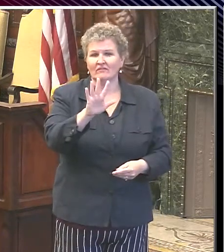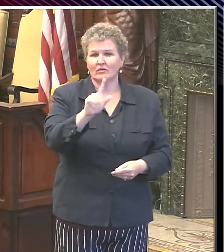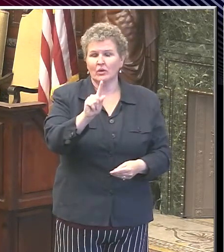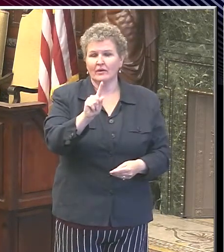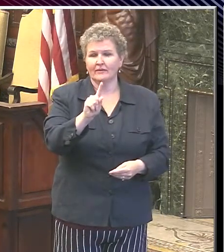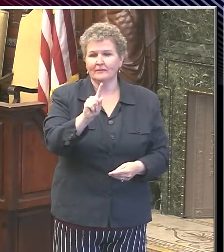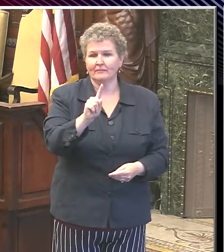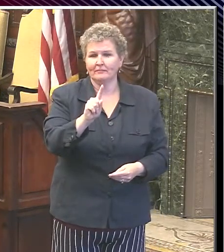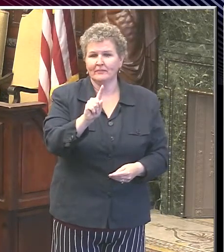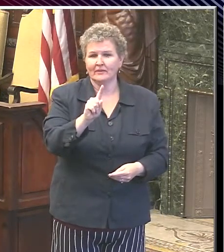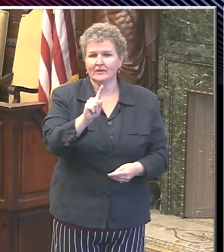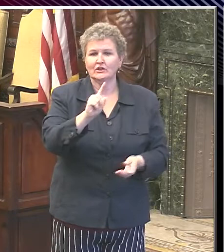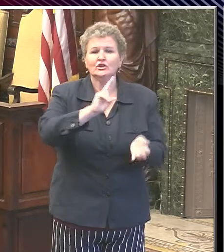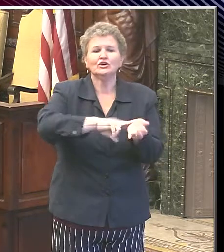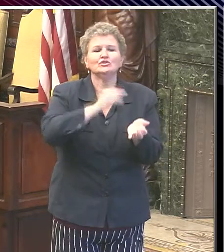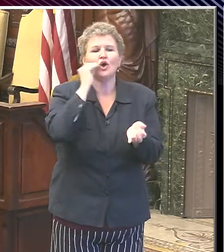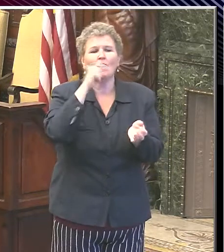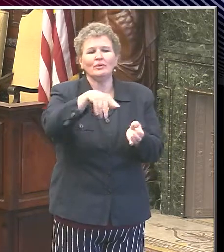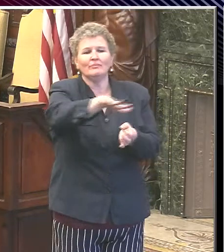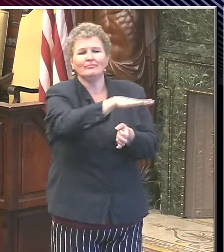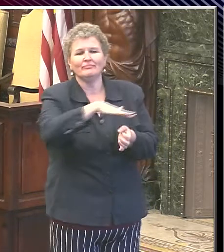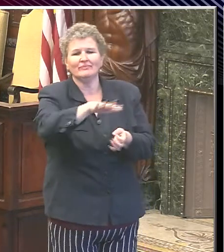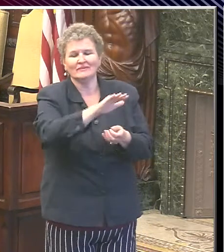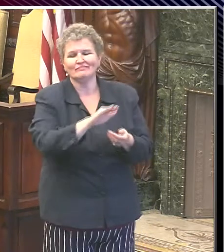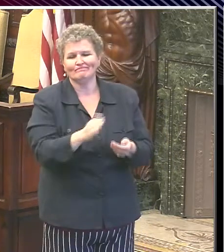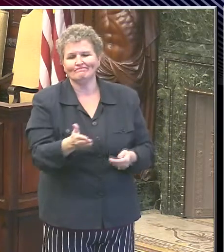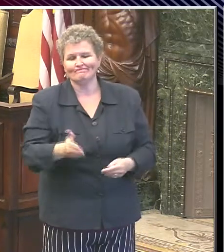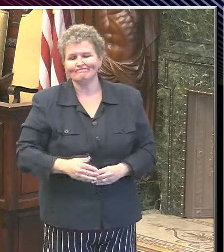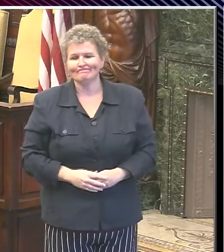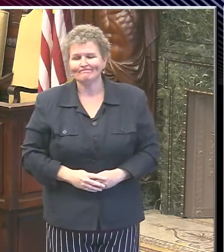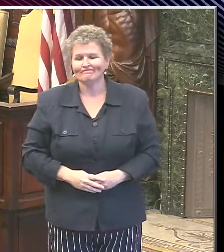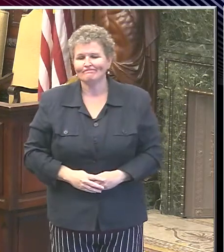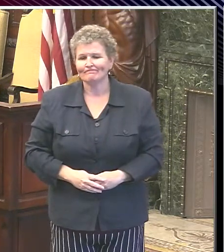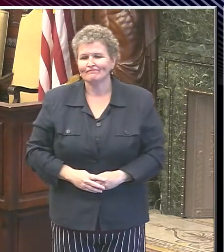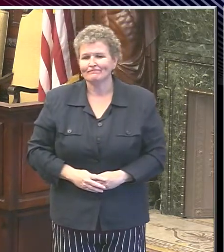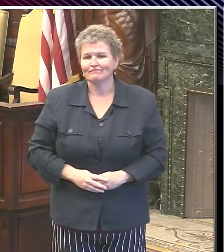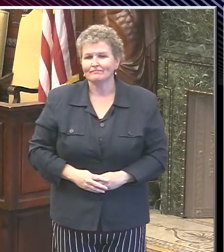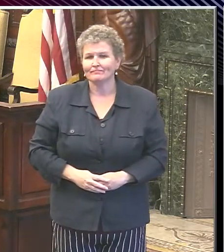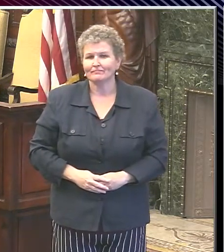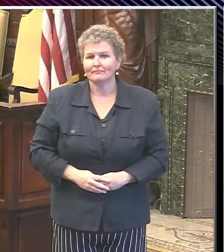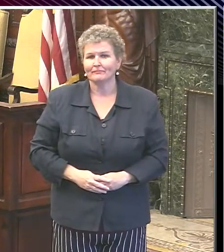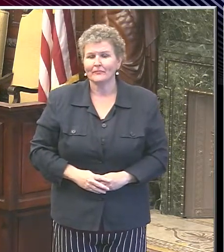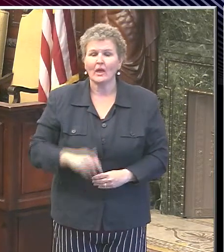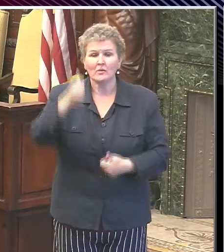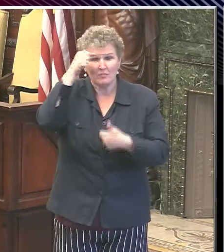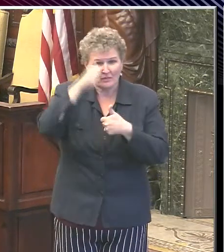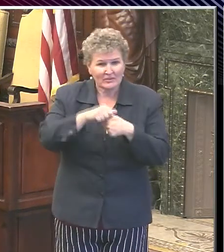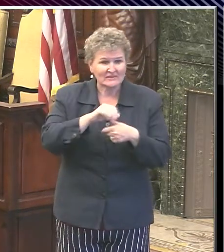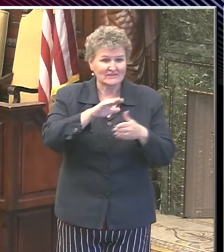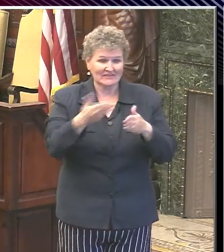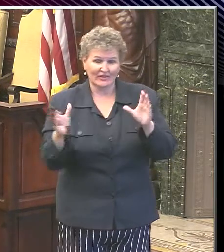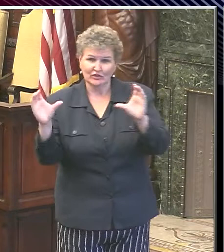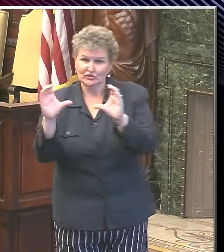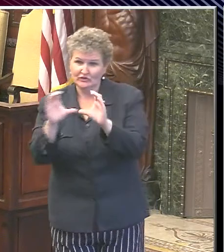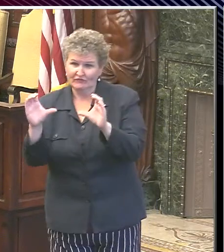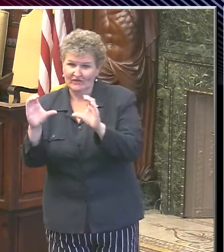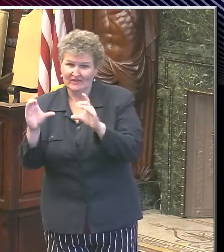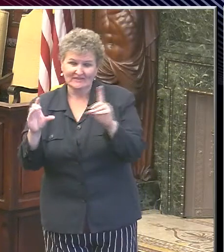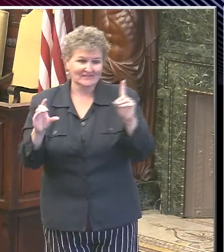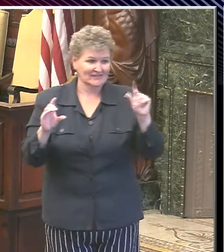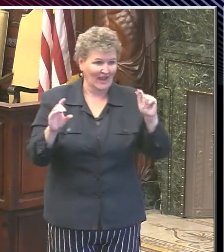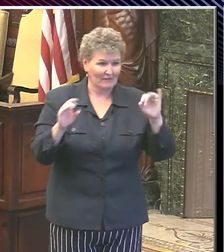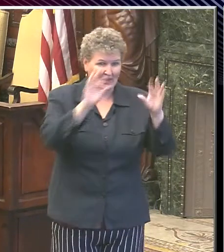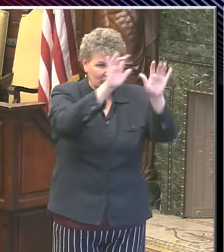Now, that 11 deaths that we identified in one day was a result of our matching against death certificates and those are deaths that have occurred sometime in the past.